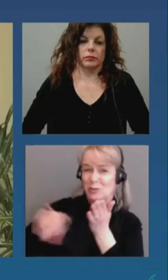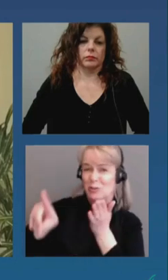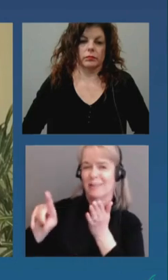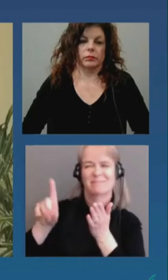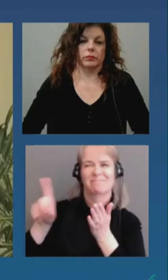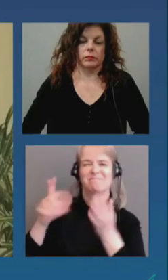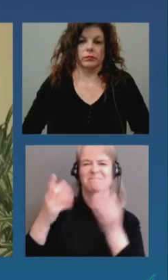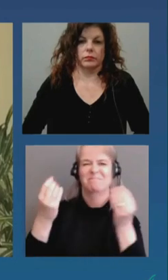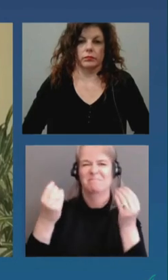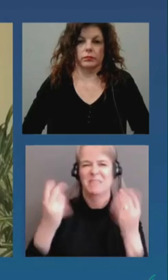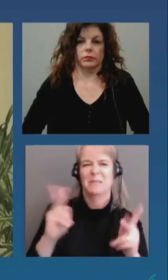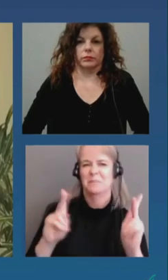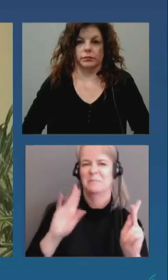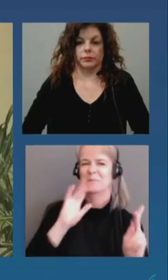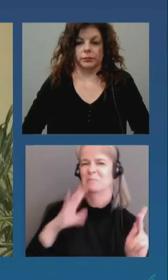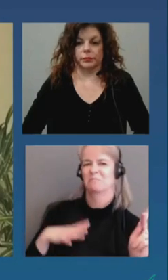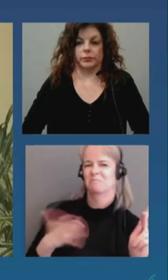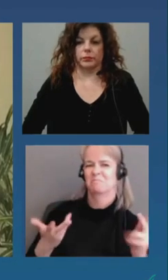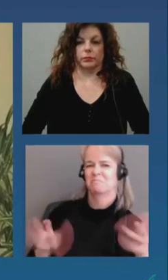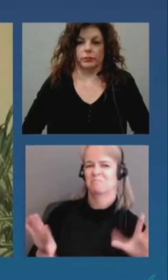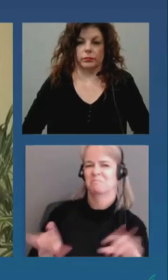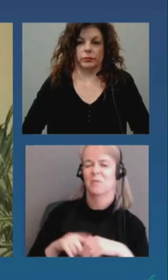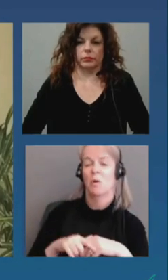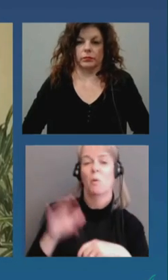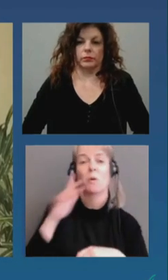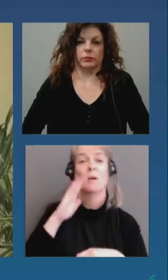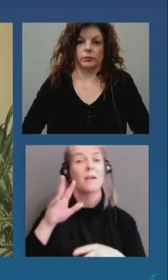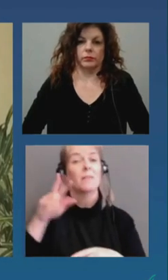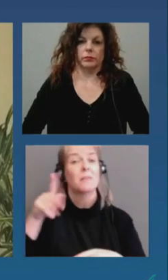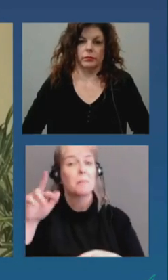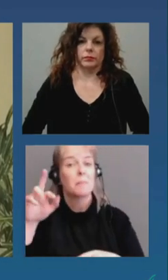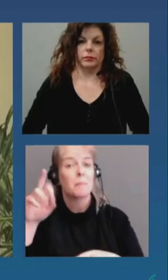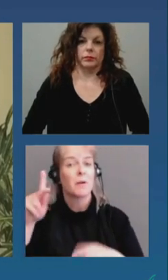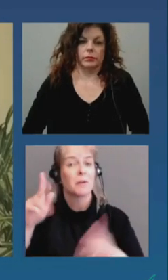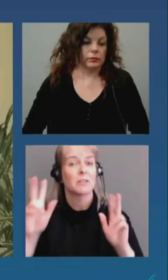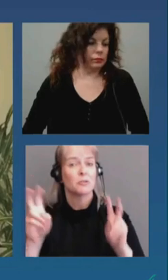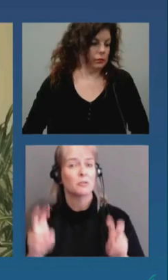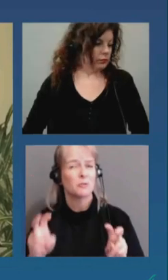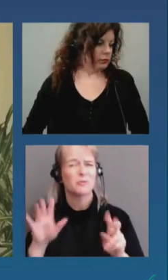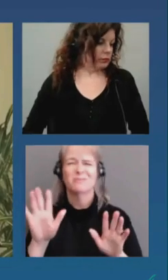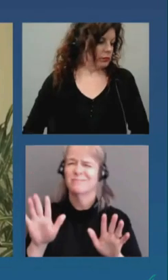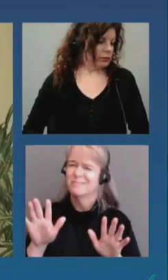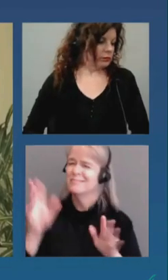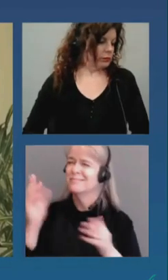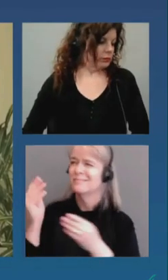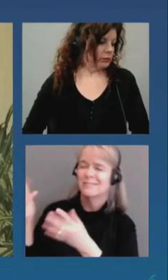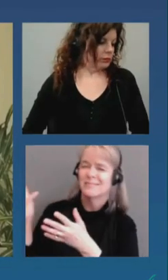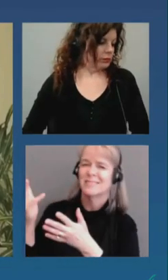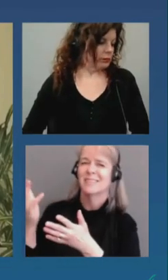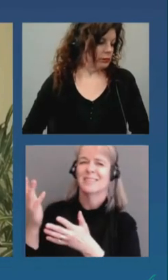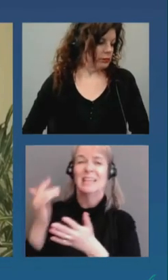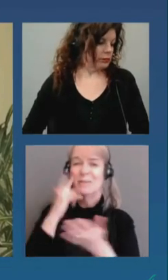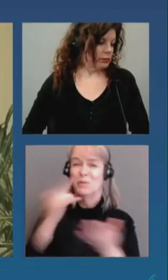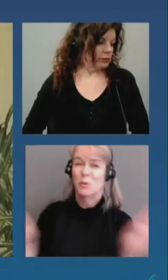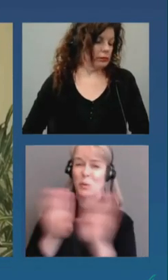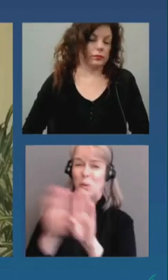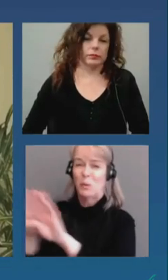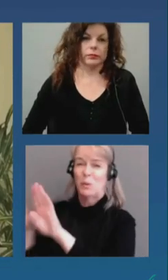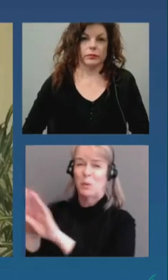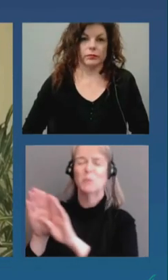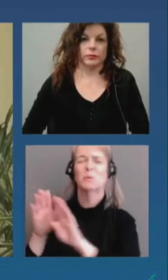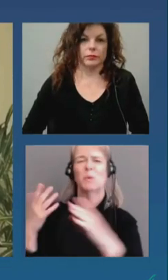could have better under explained uh the intricacies of five crossings plus two ferry crossings